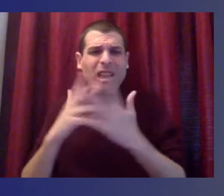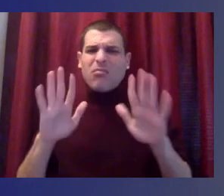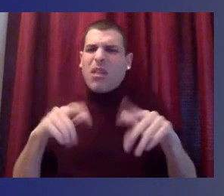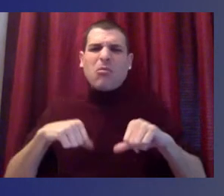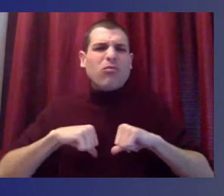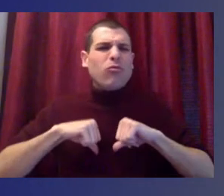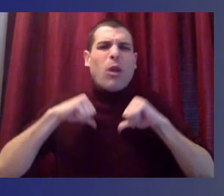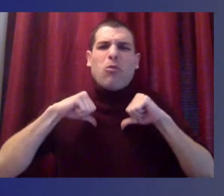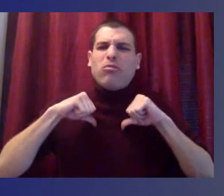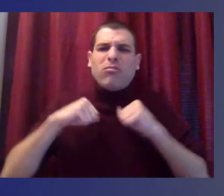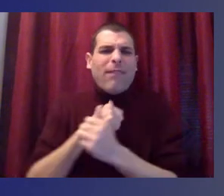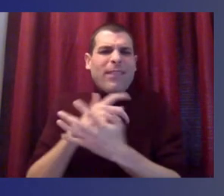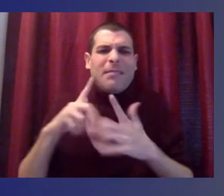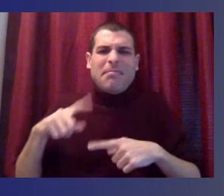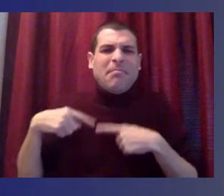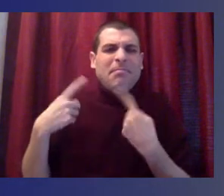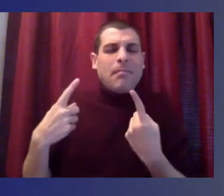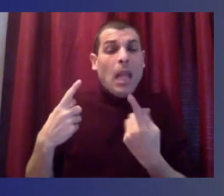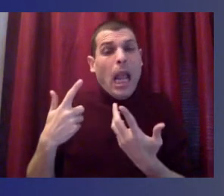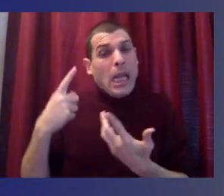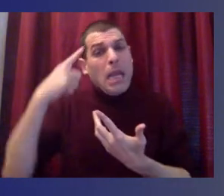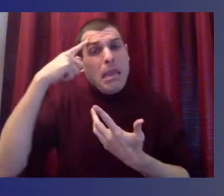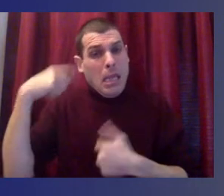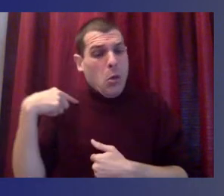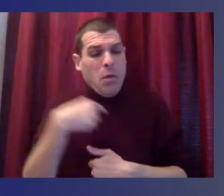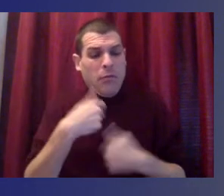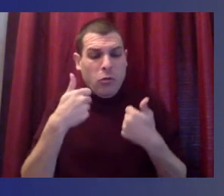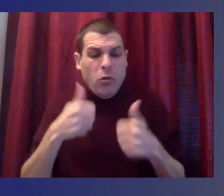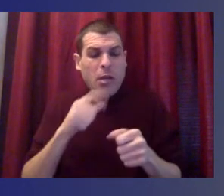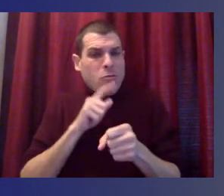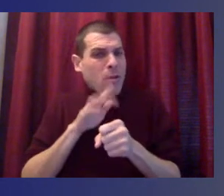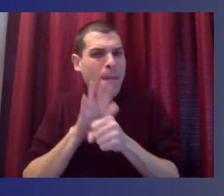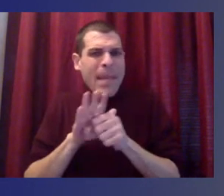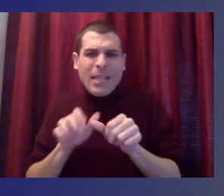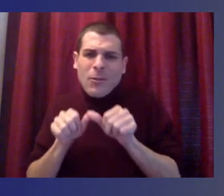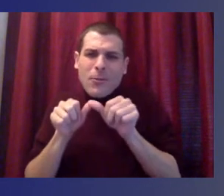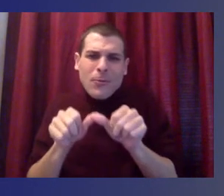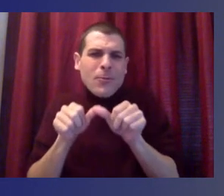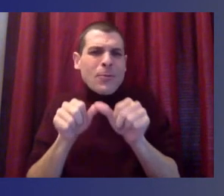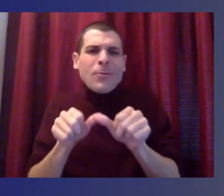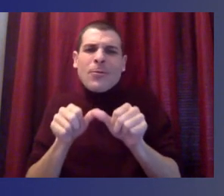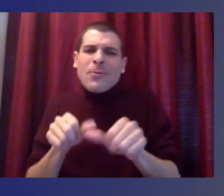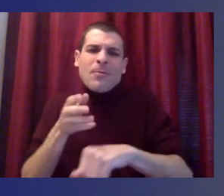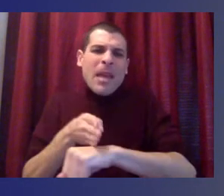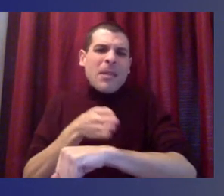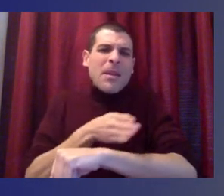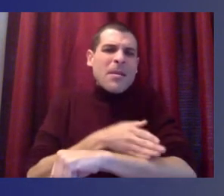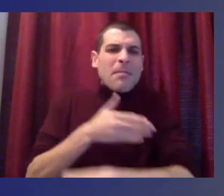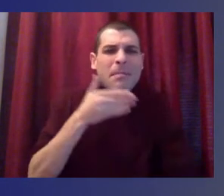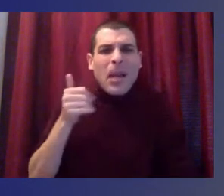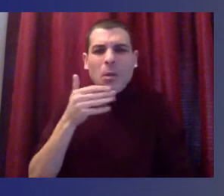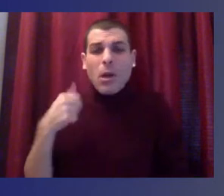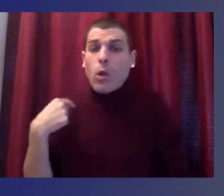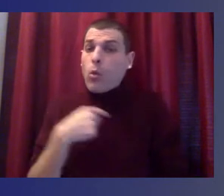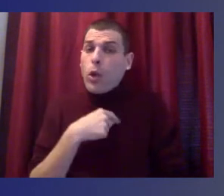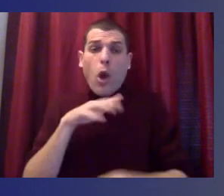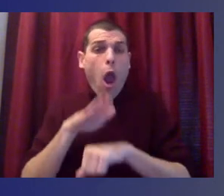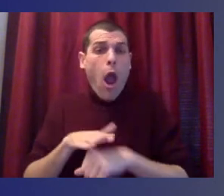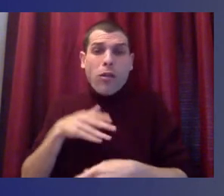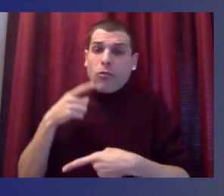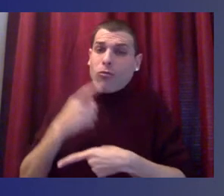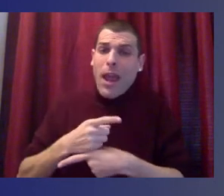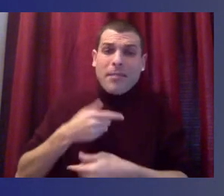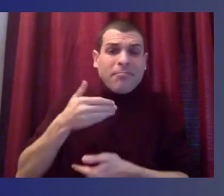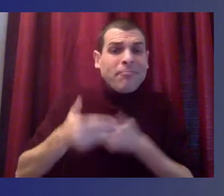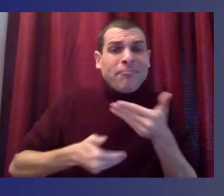all, I think we've tried to remain steadfast in our commitment. We're still on track. We want to reimagine Portland public